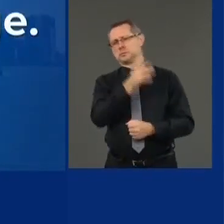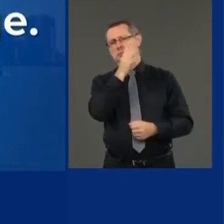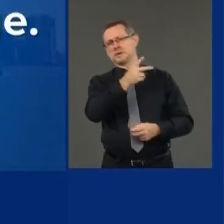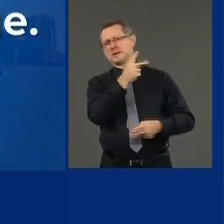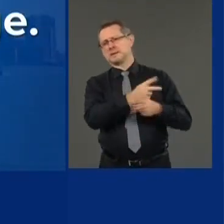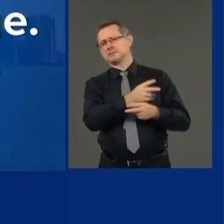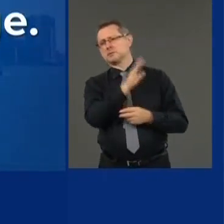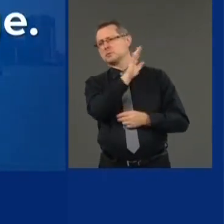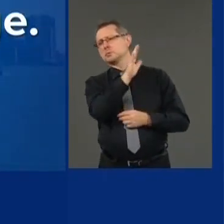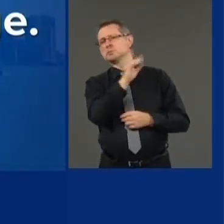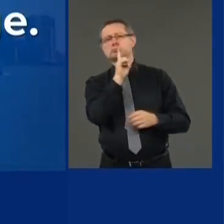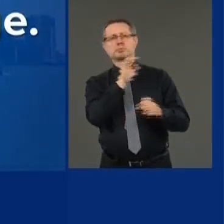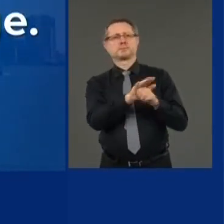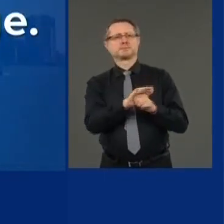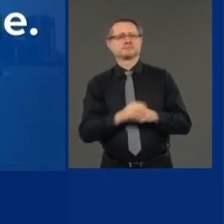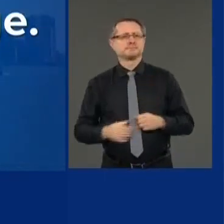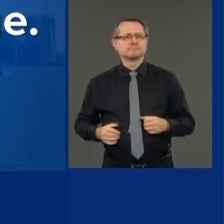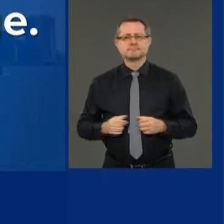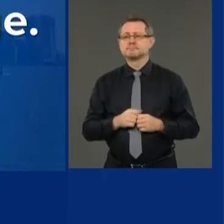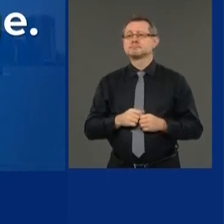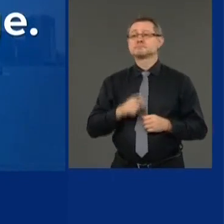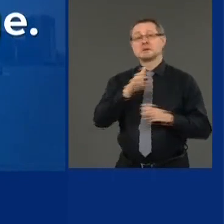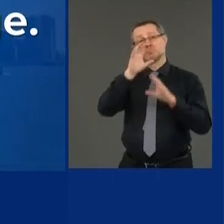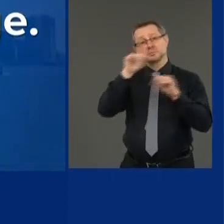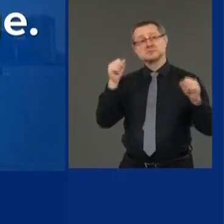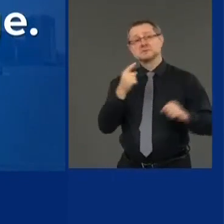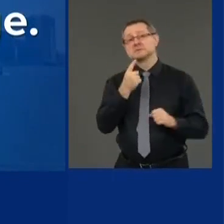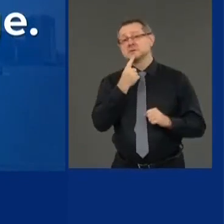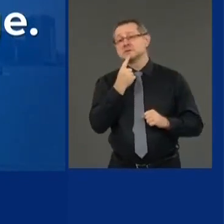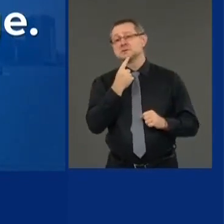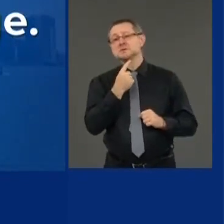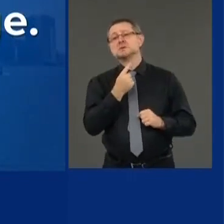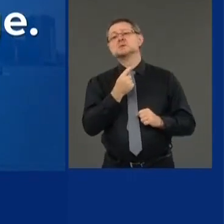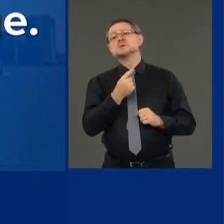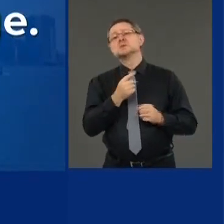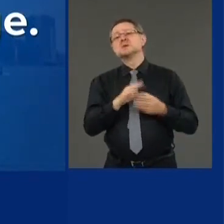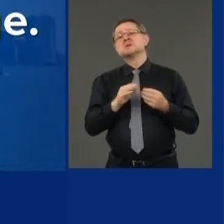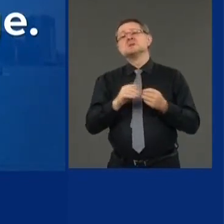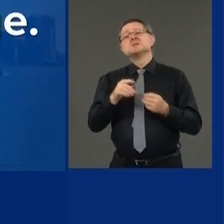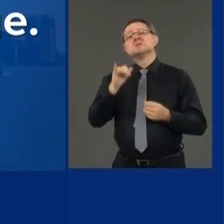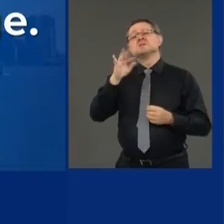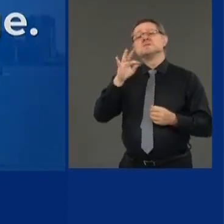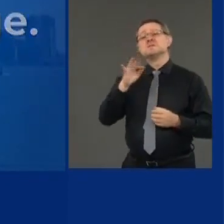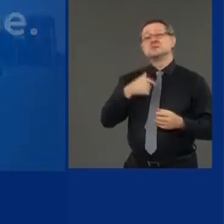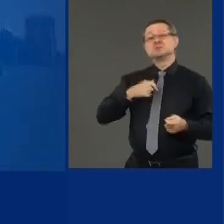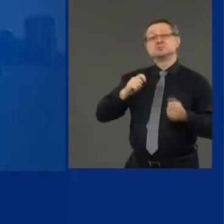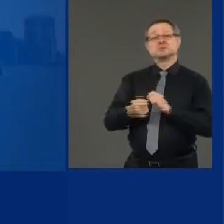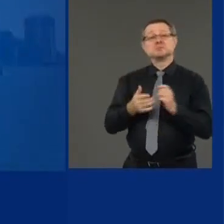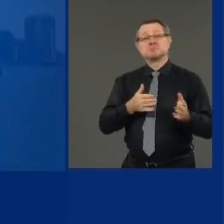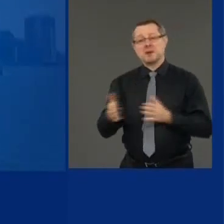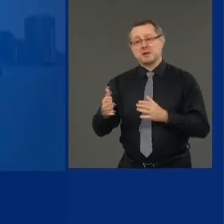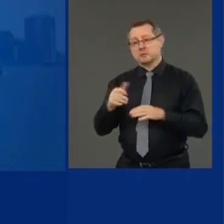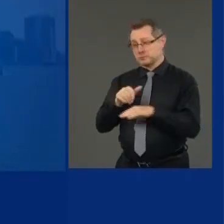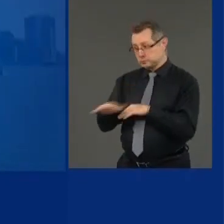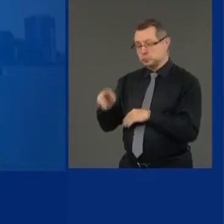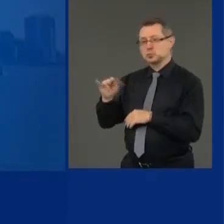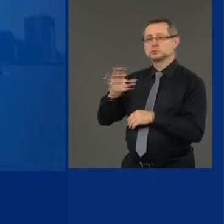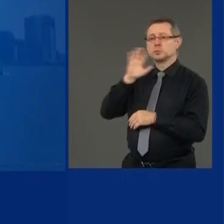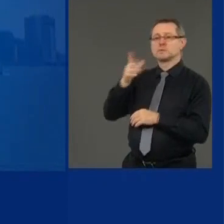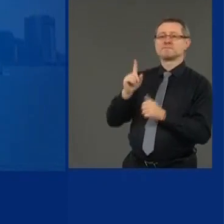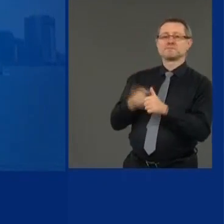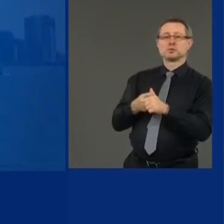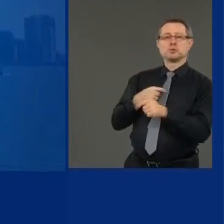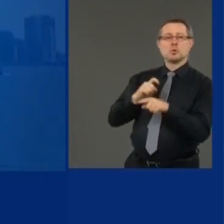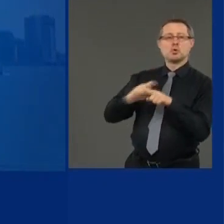Uh, and the president said if there was a change, uh, we would have a conversation first. But,